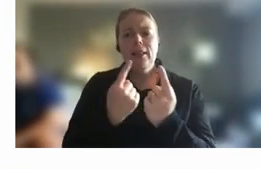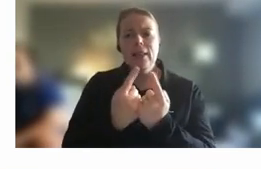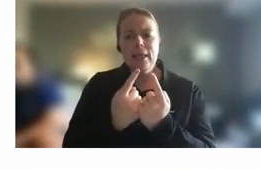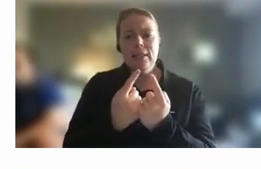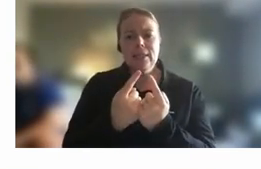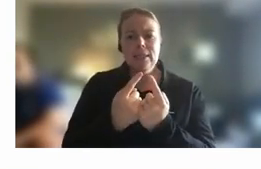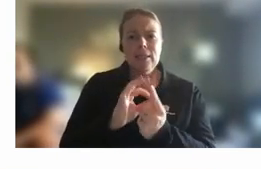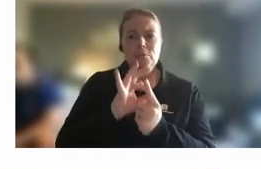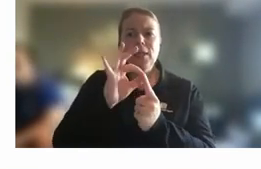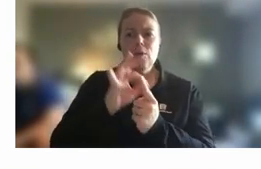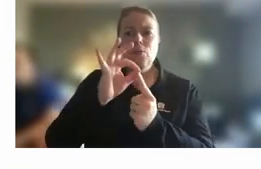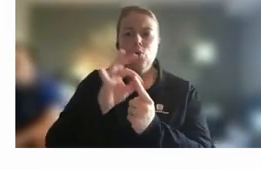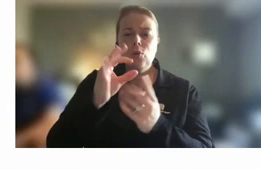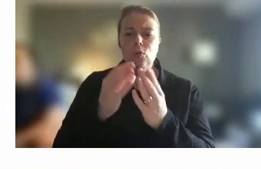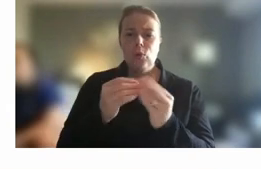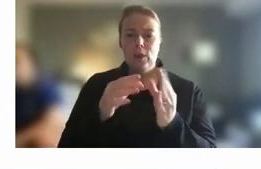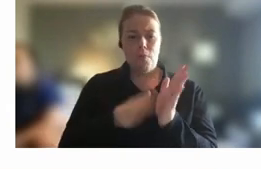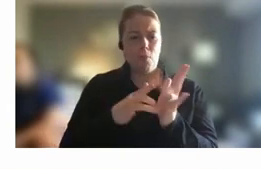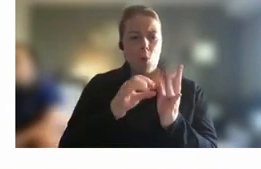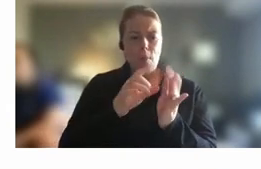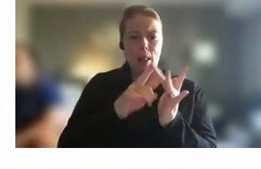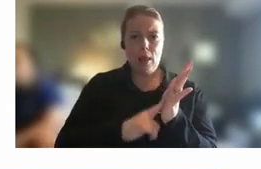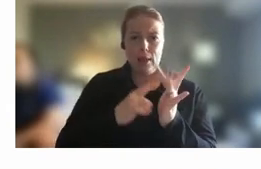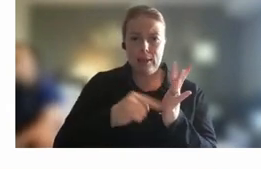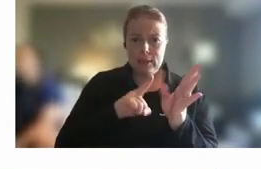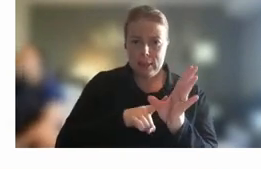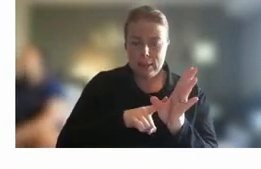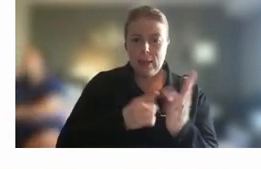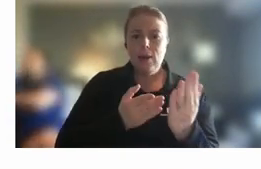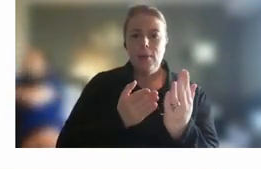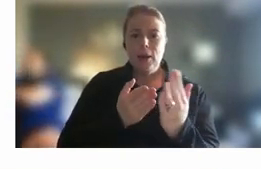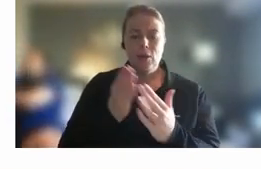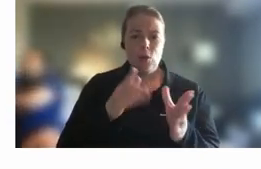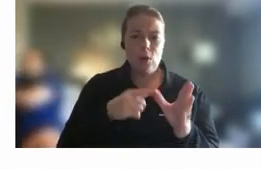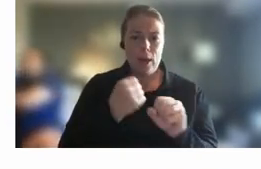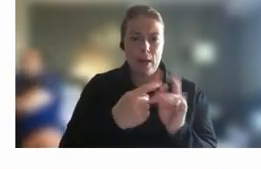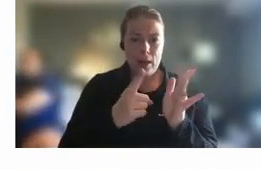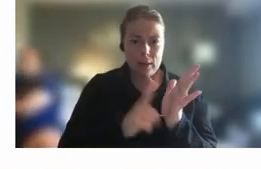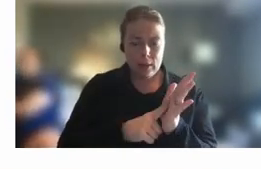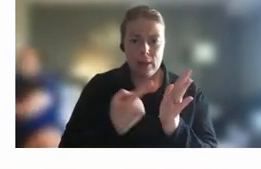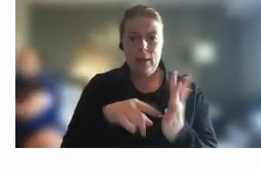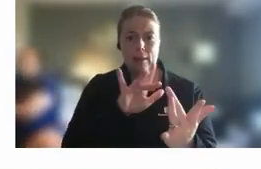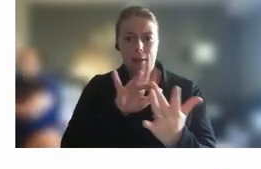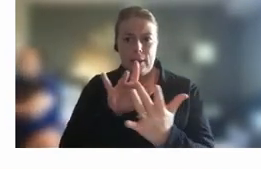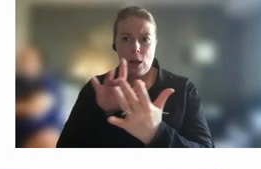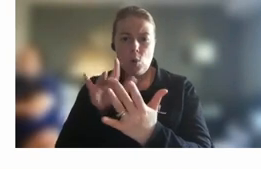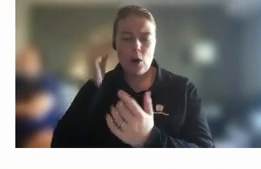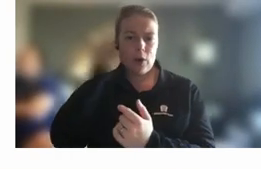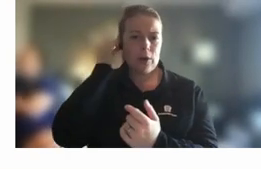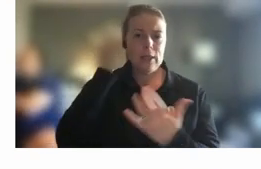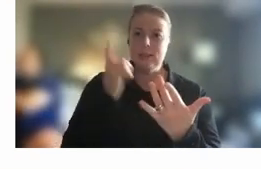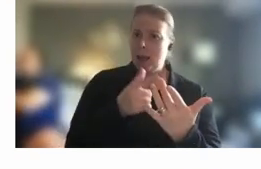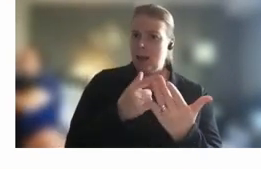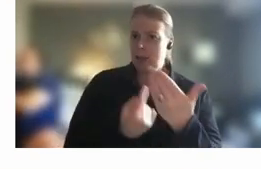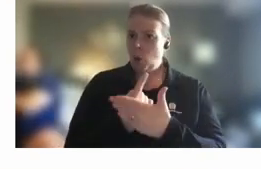terms of mobility um but i think certainly through the agln uh network there are other opportunities we can